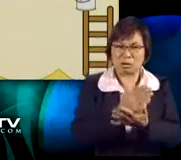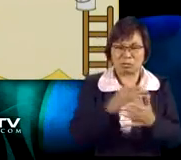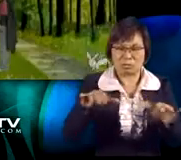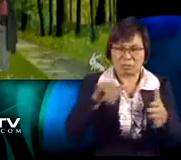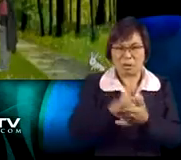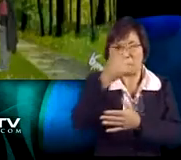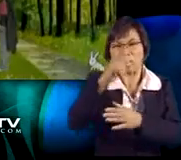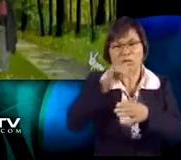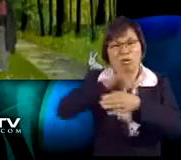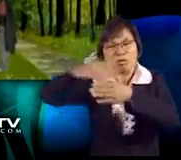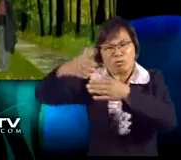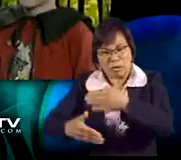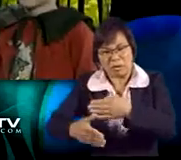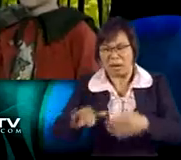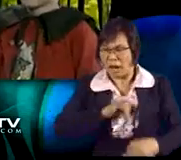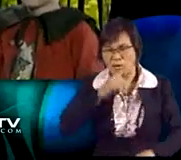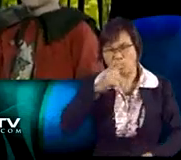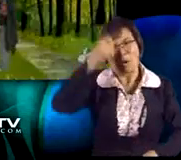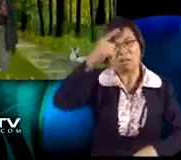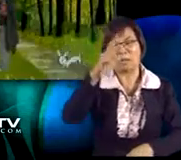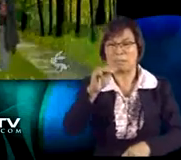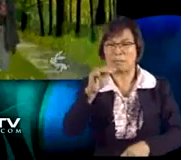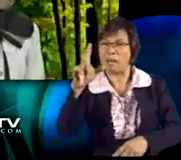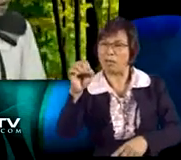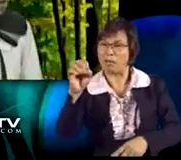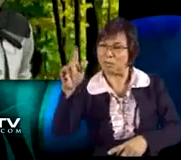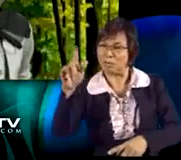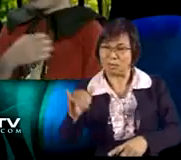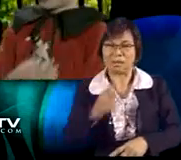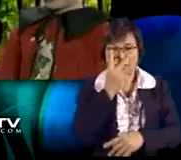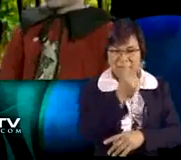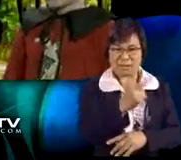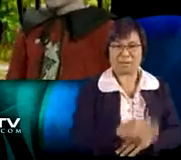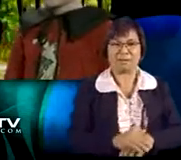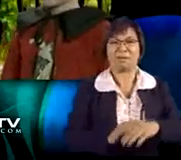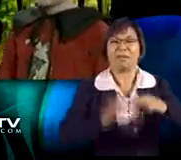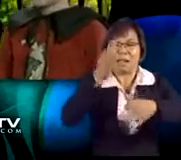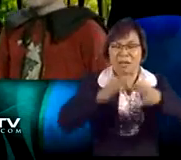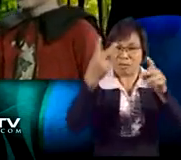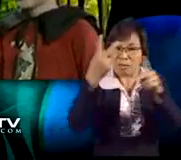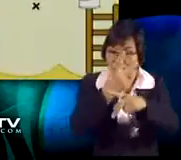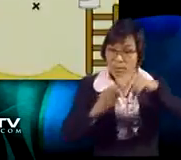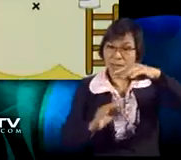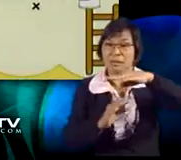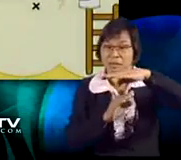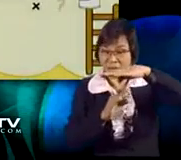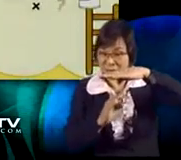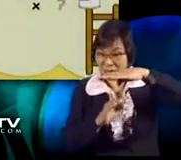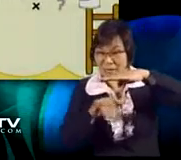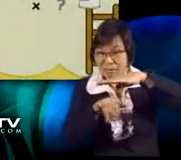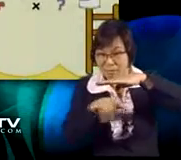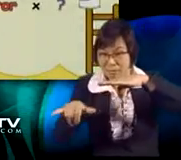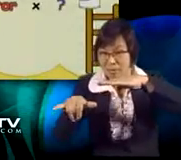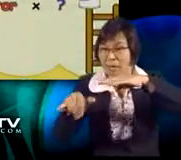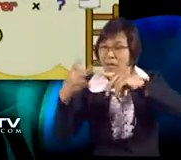Good! But, we can't stop that because it is not complete. I don't understand, Melody. You see, Nick,